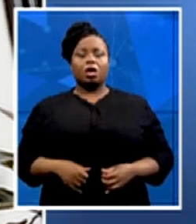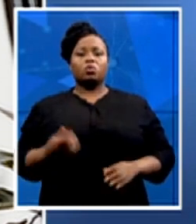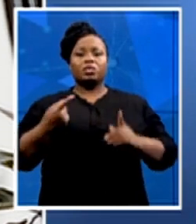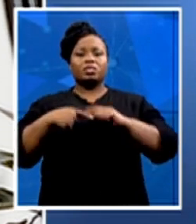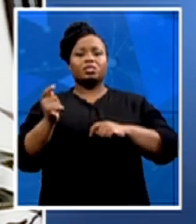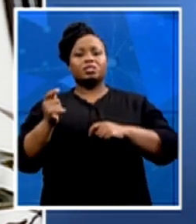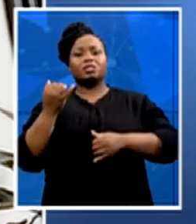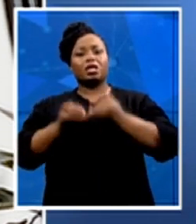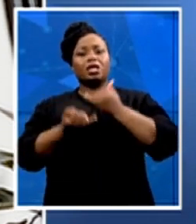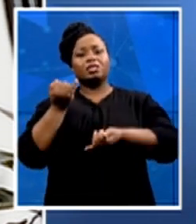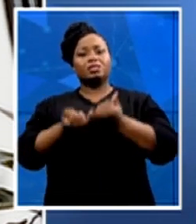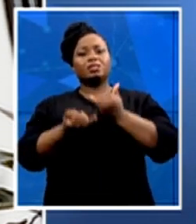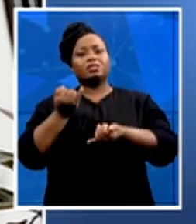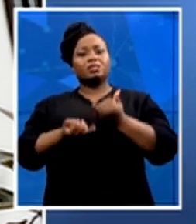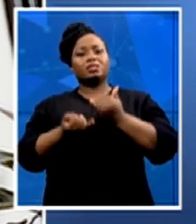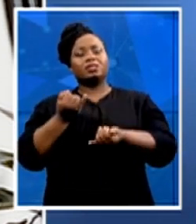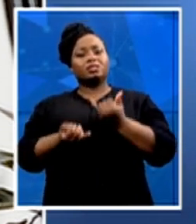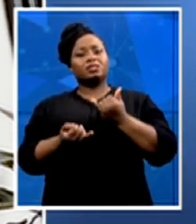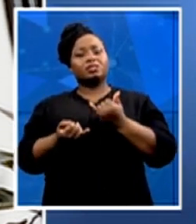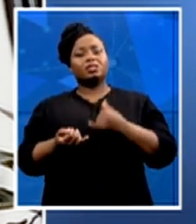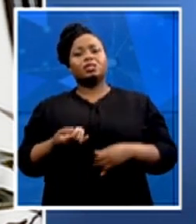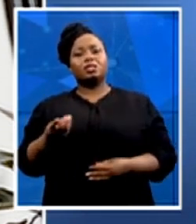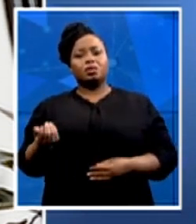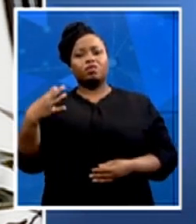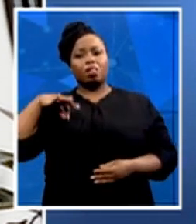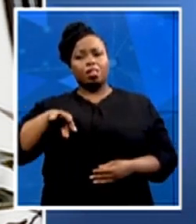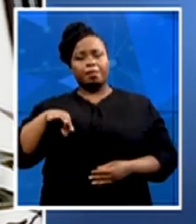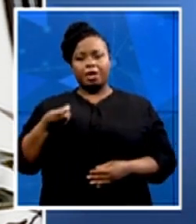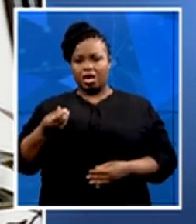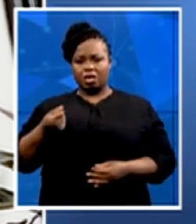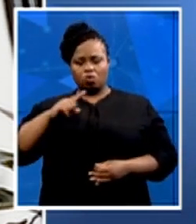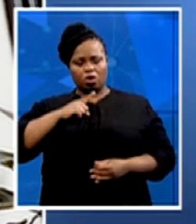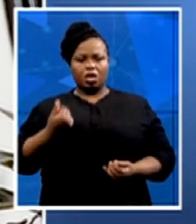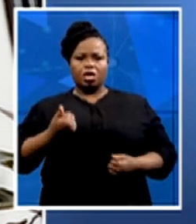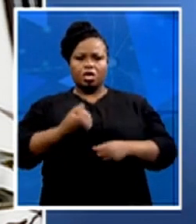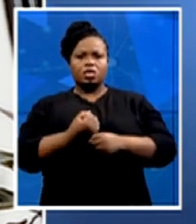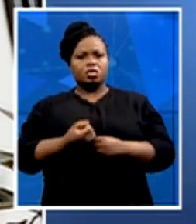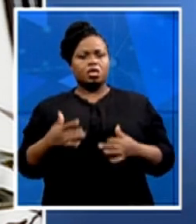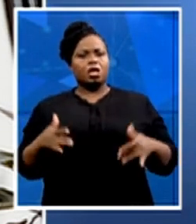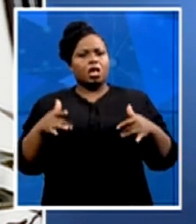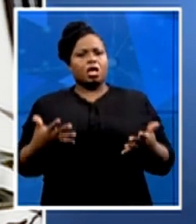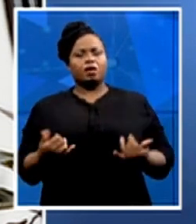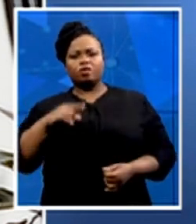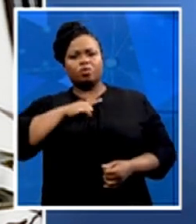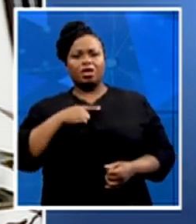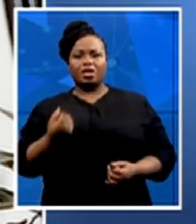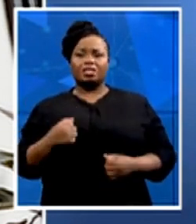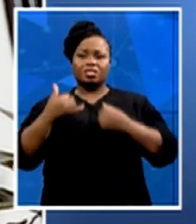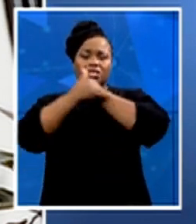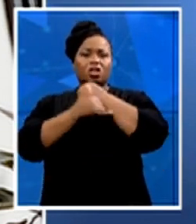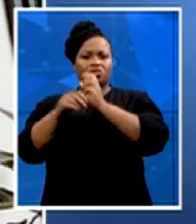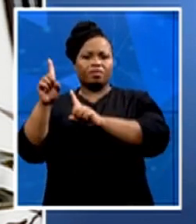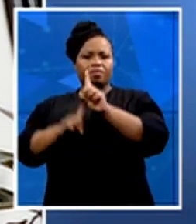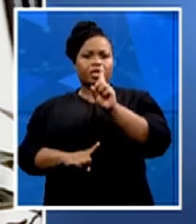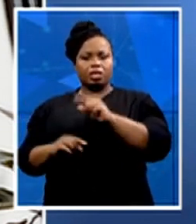money in order to stay alive. That is because this country has failed them. This country has failed this generation. This generation has been left